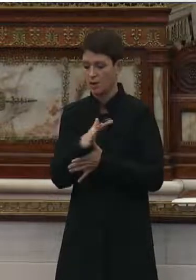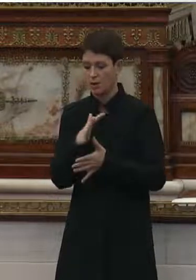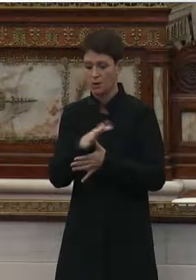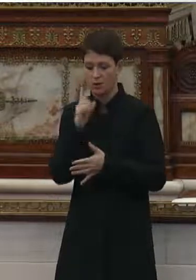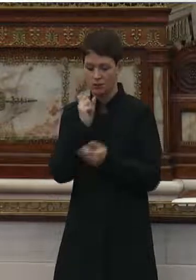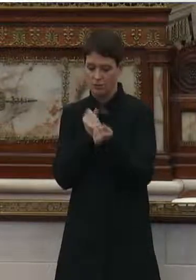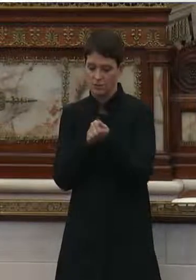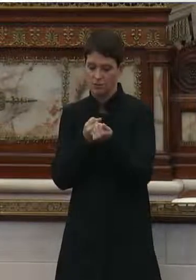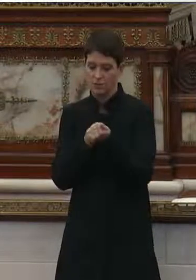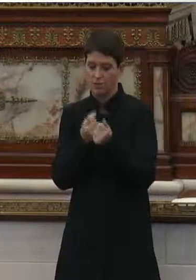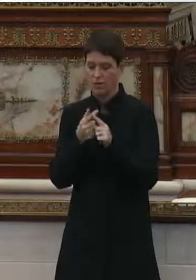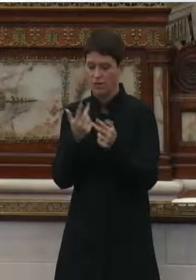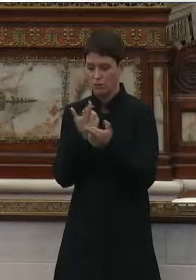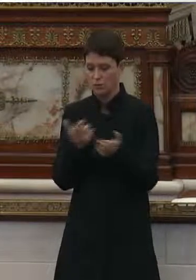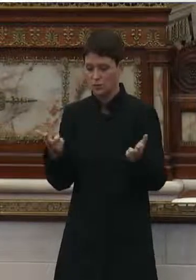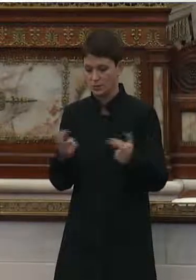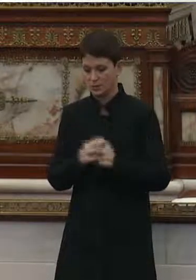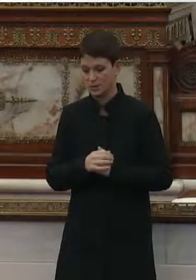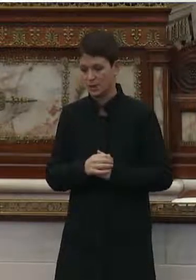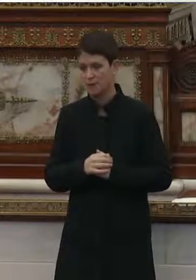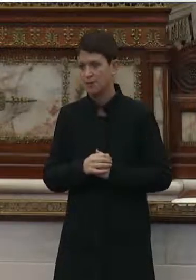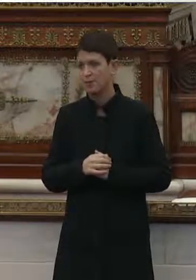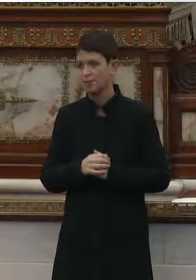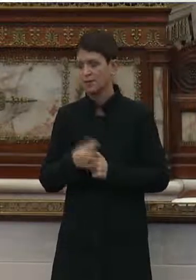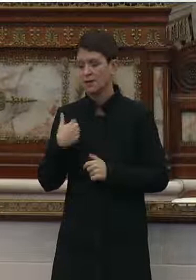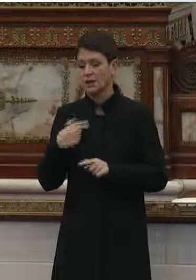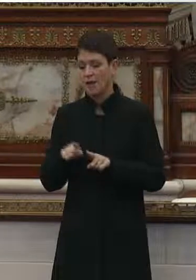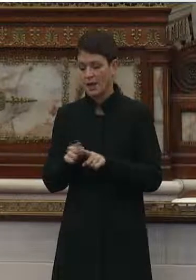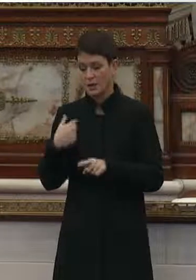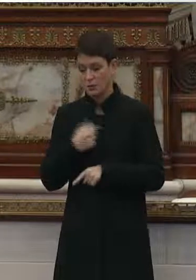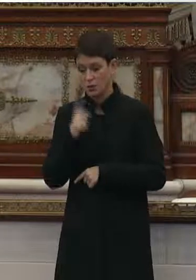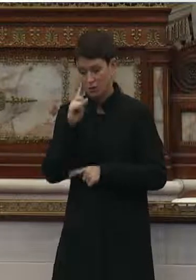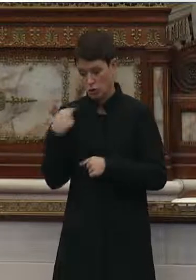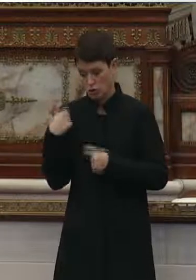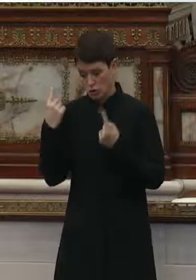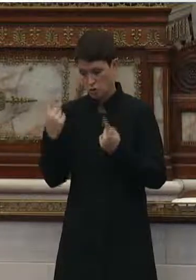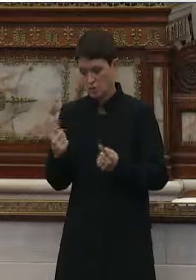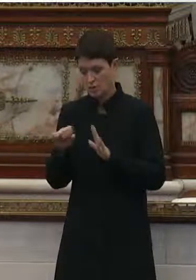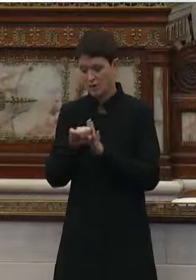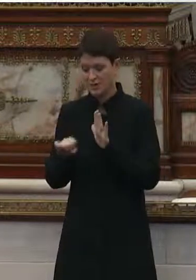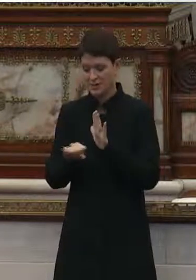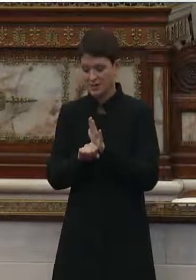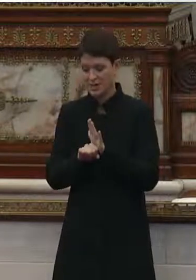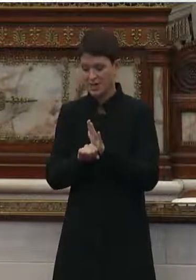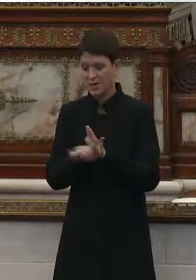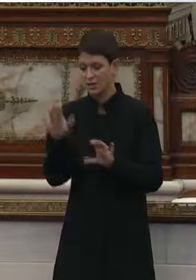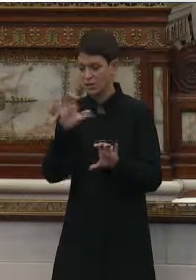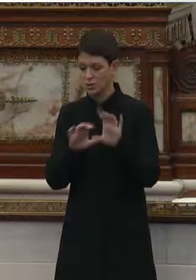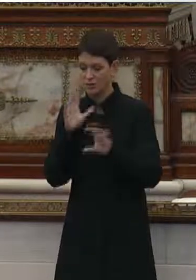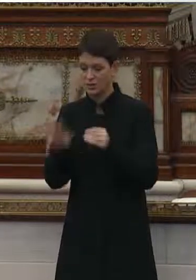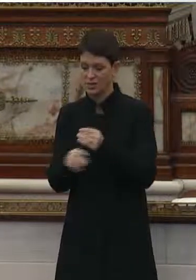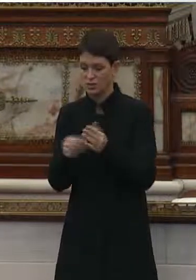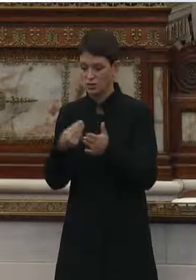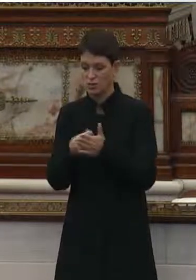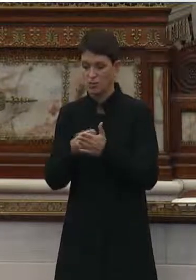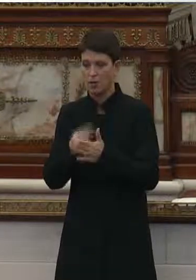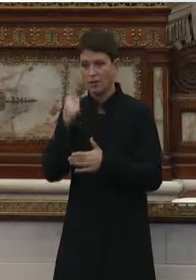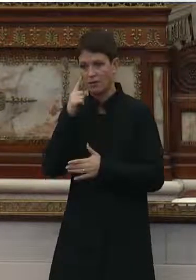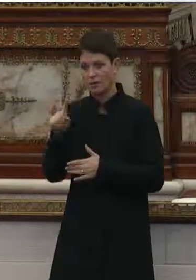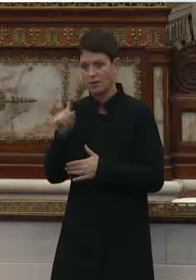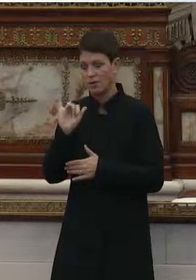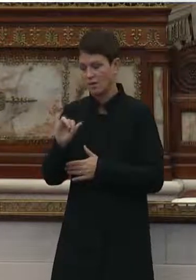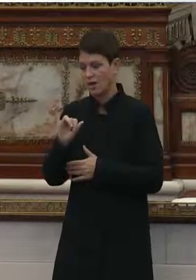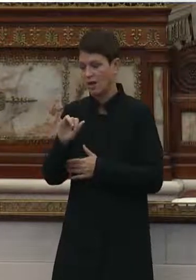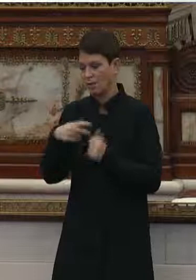support and resources. As we've heard, the state is trying to seek additional funds for the RICs, as well